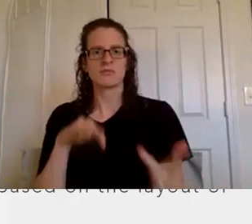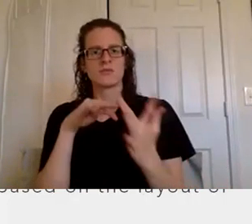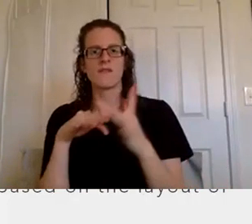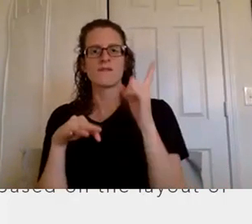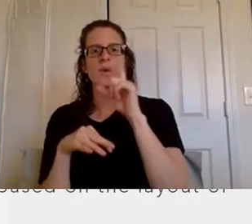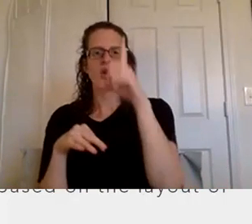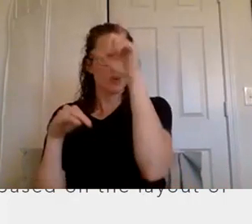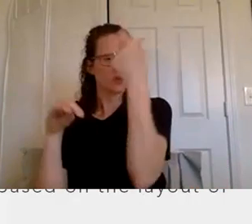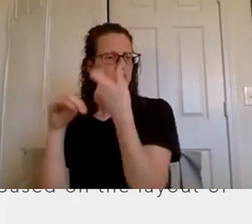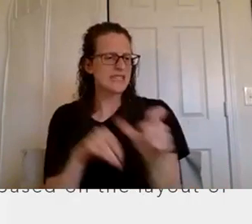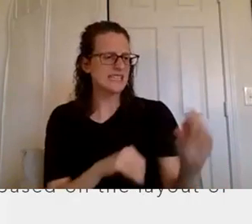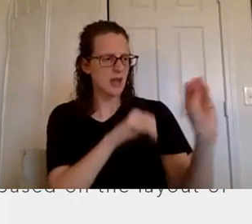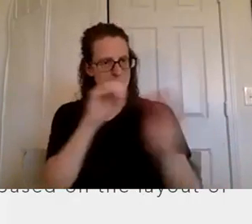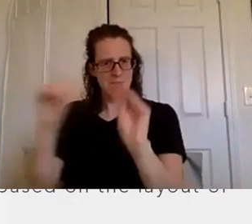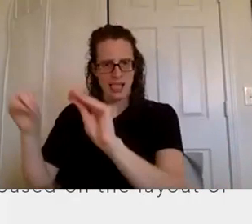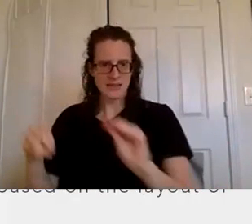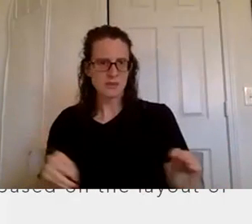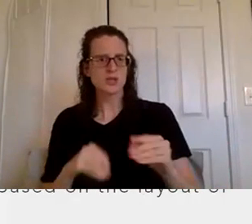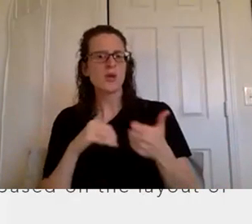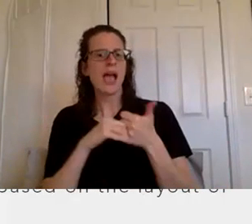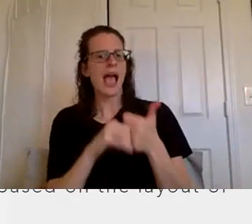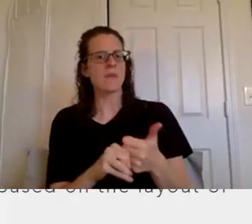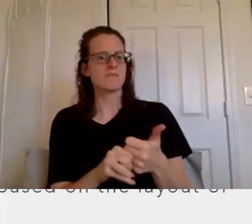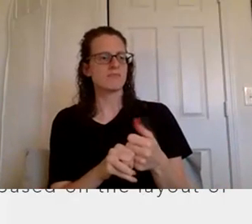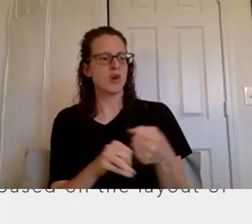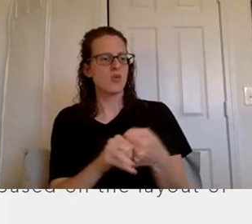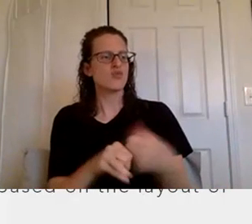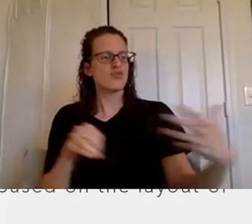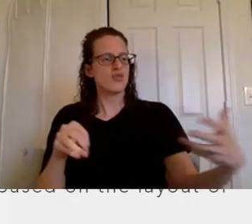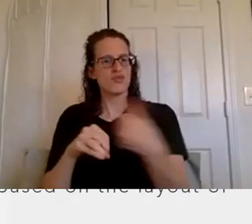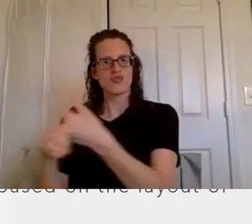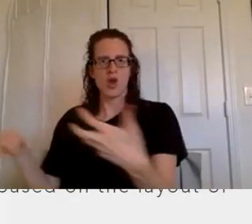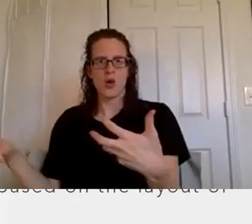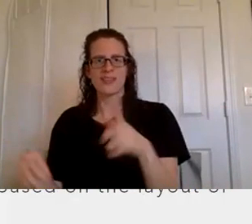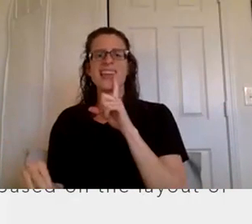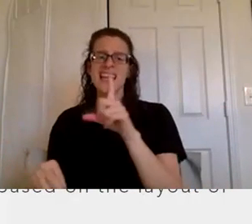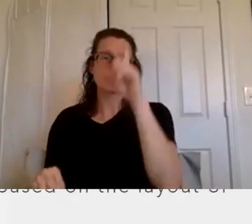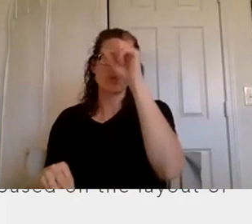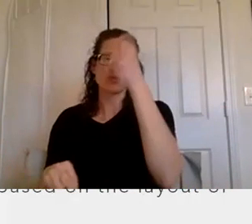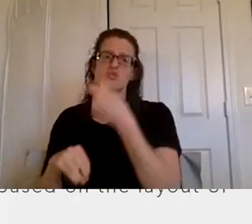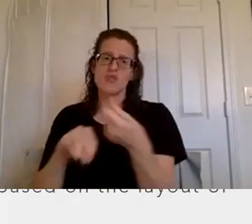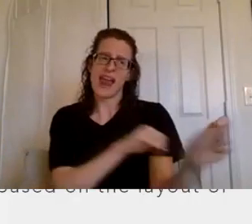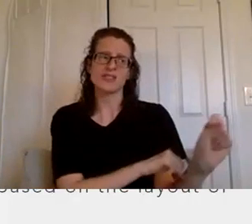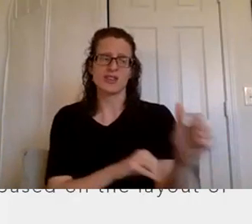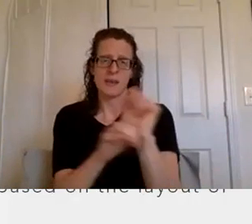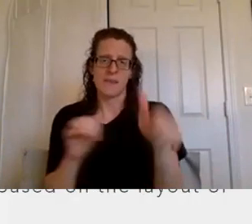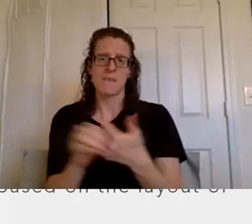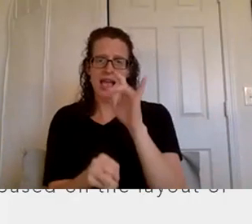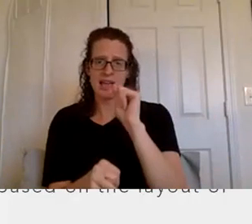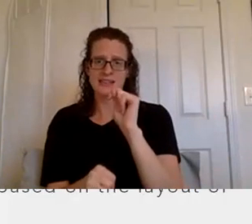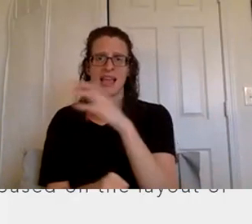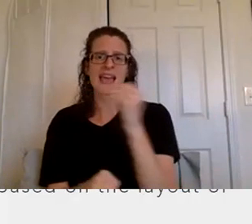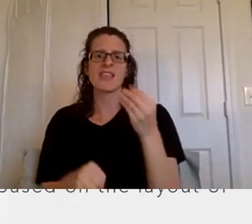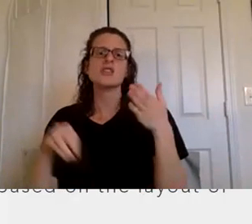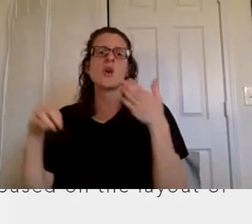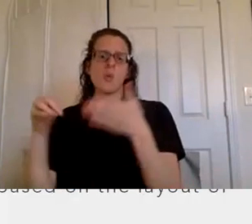place people in your legs um to help those legs to grow there's a strategy behind it um and there there are ways that